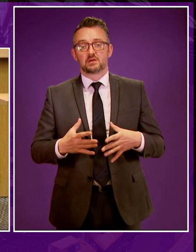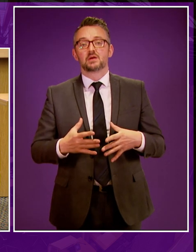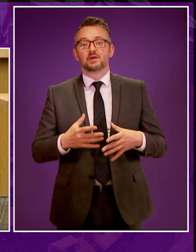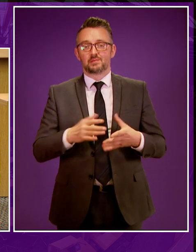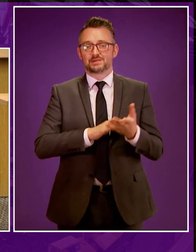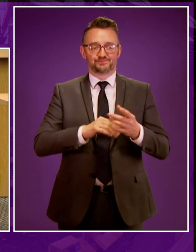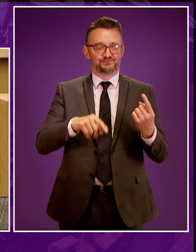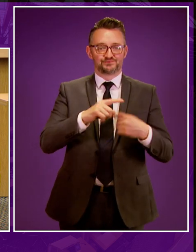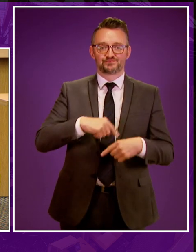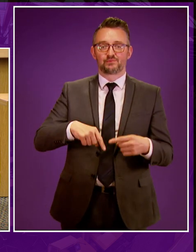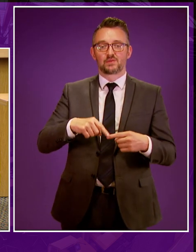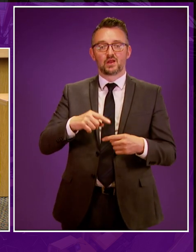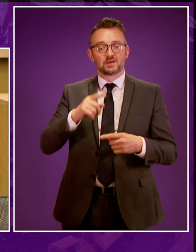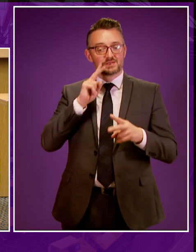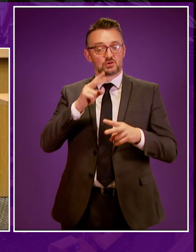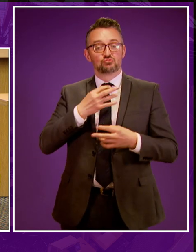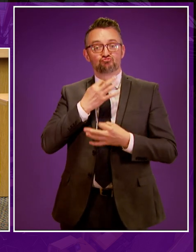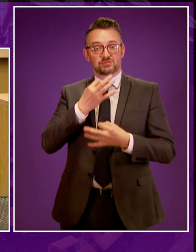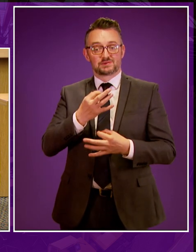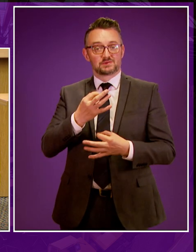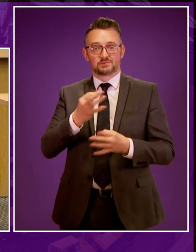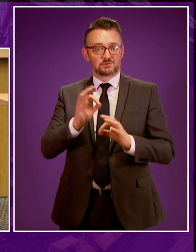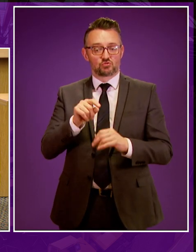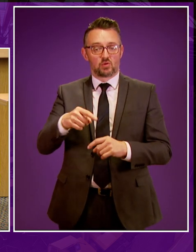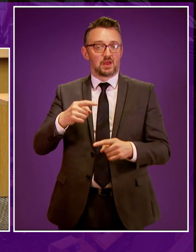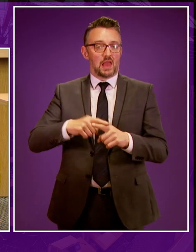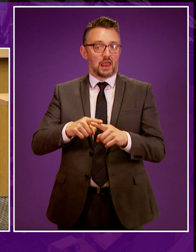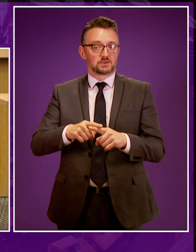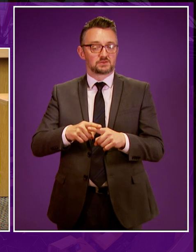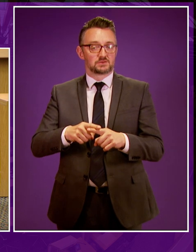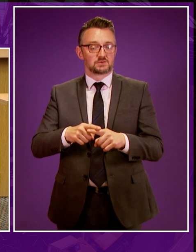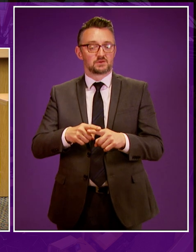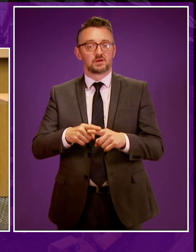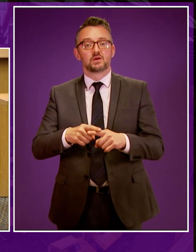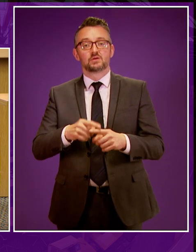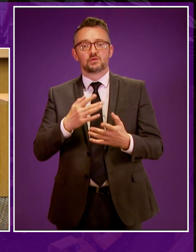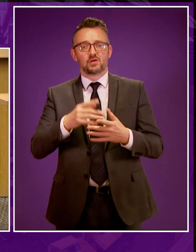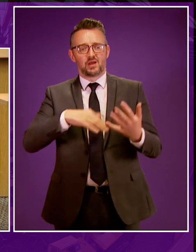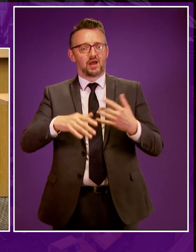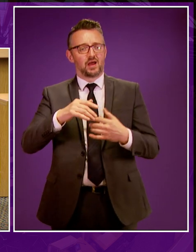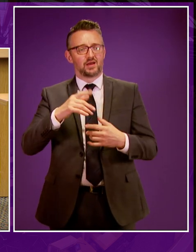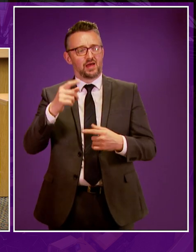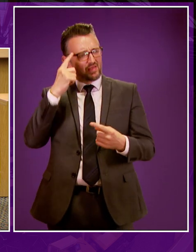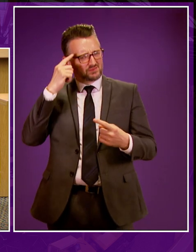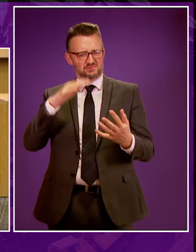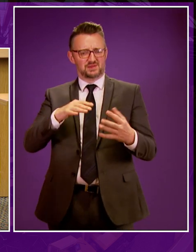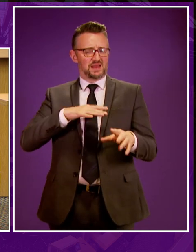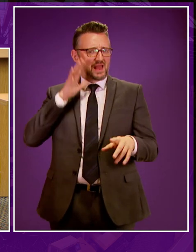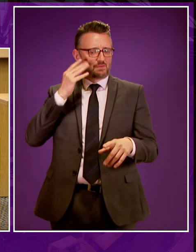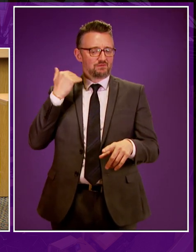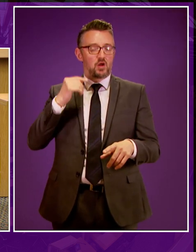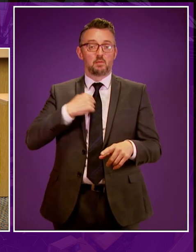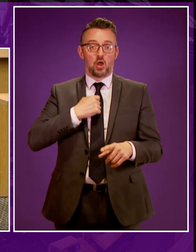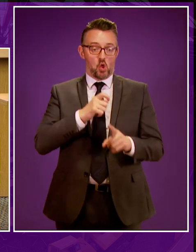critical expertise in hydrocarbon extraction to England or indeed overseas. And this all sounds very familiar, presiding officer. As someone who